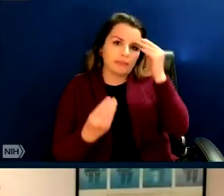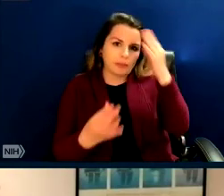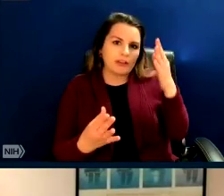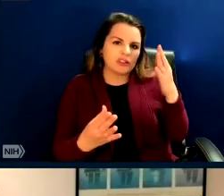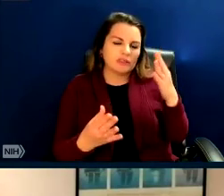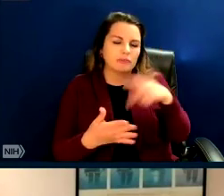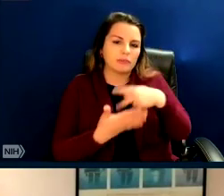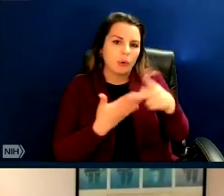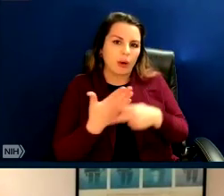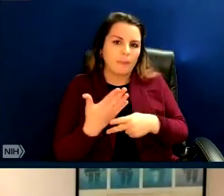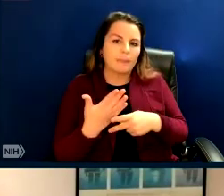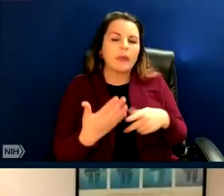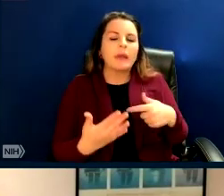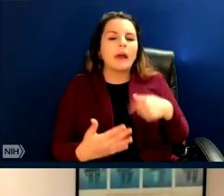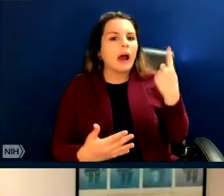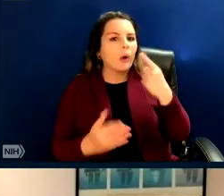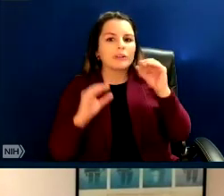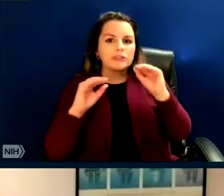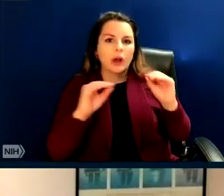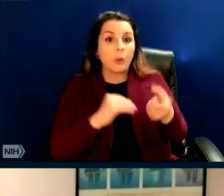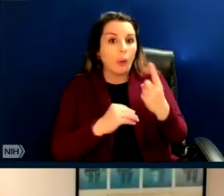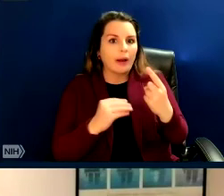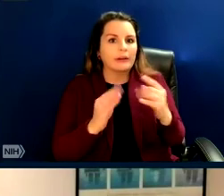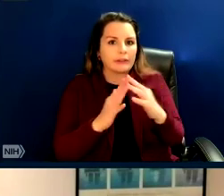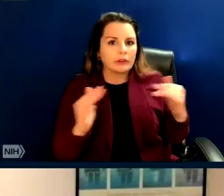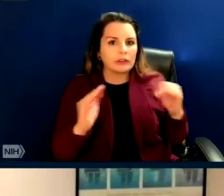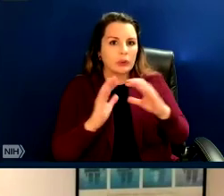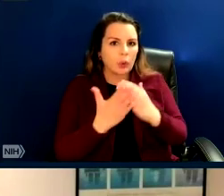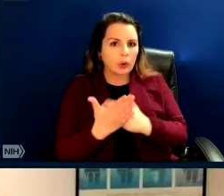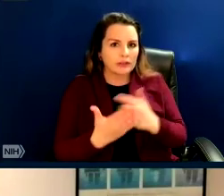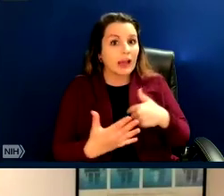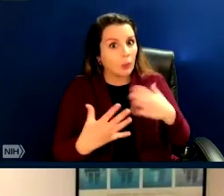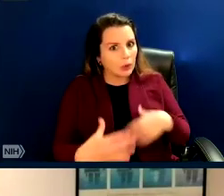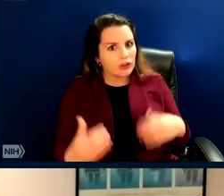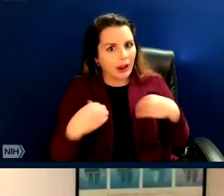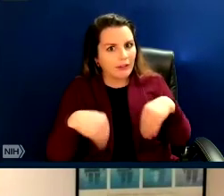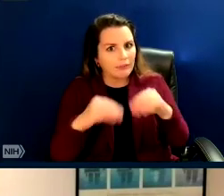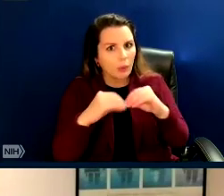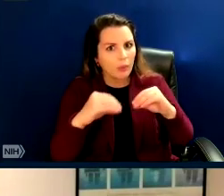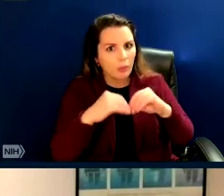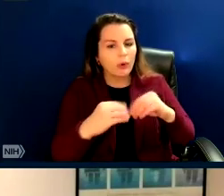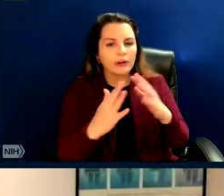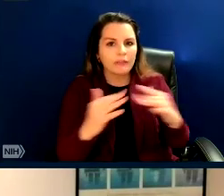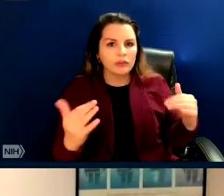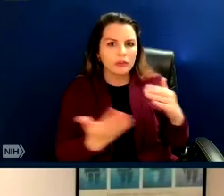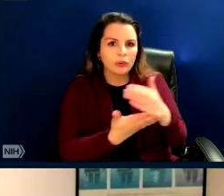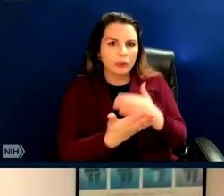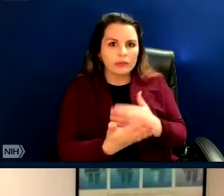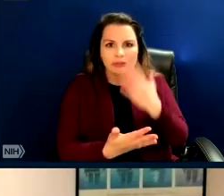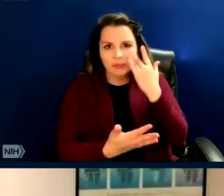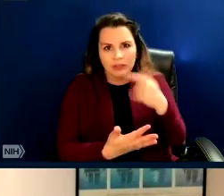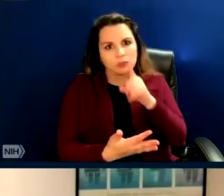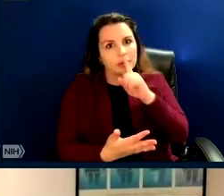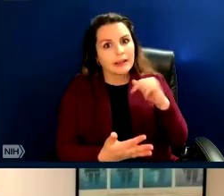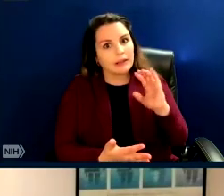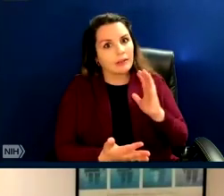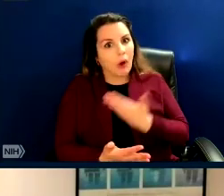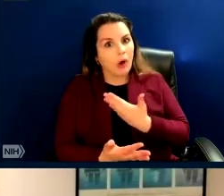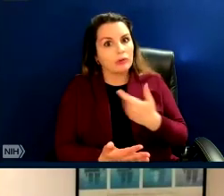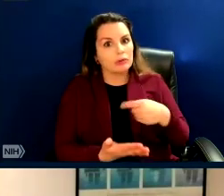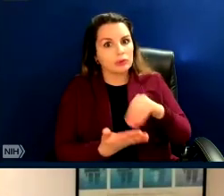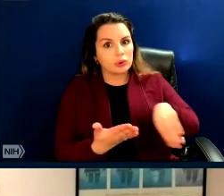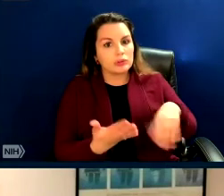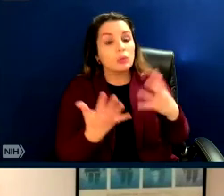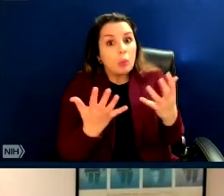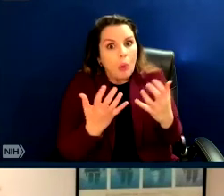the one diversity course. And I wish that there had been many, many more because our students really want those